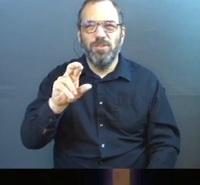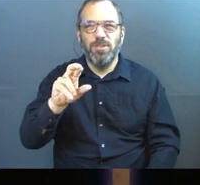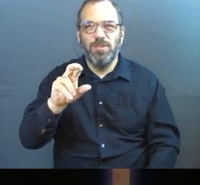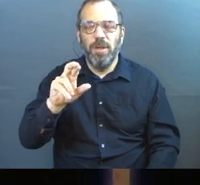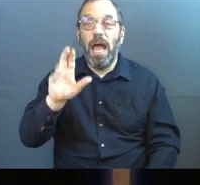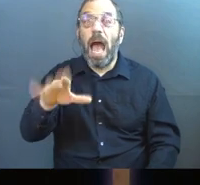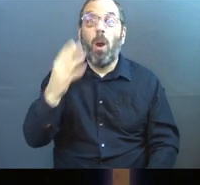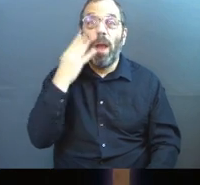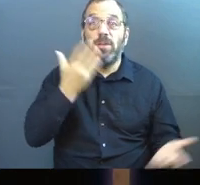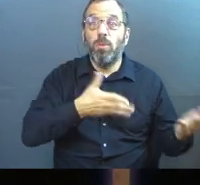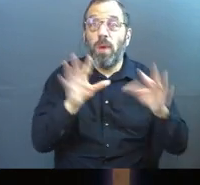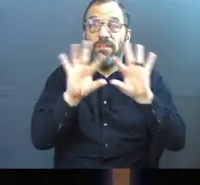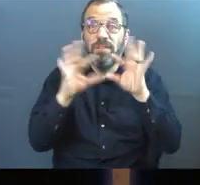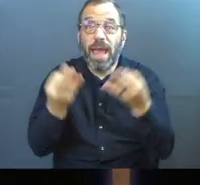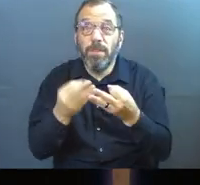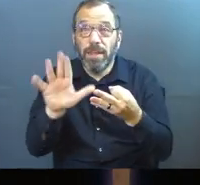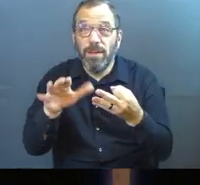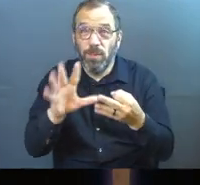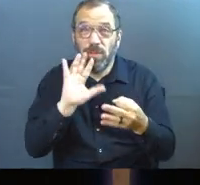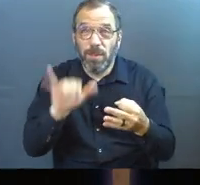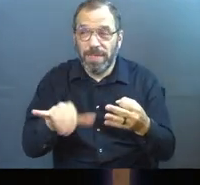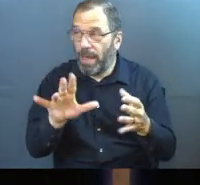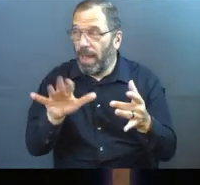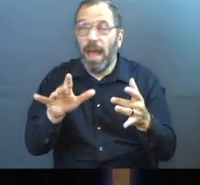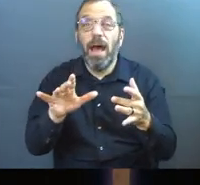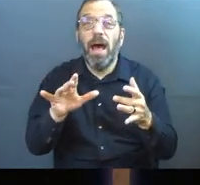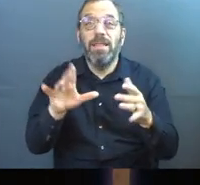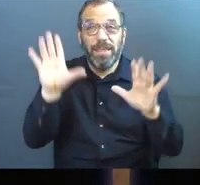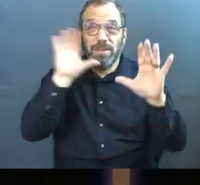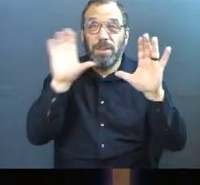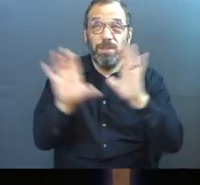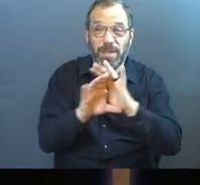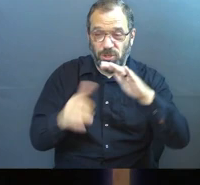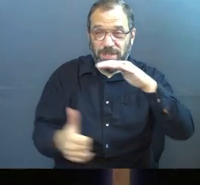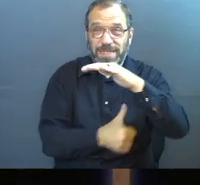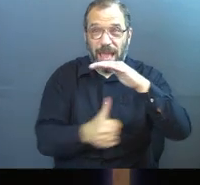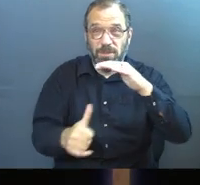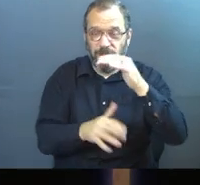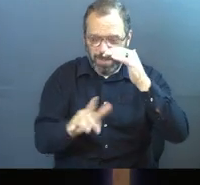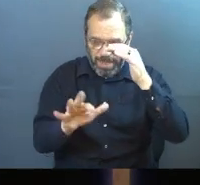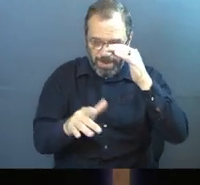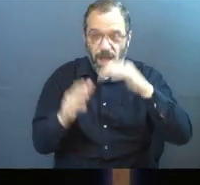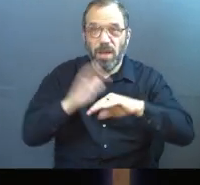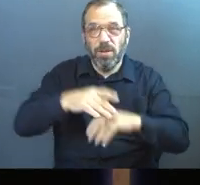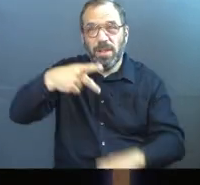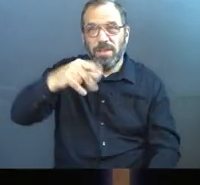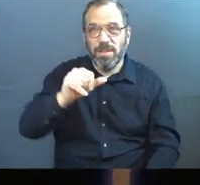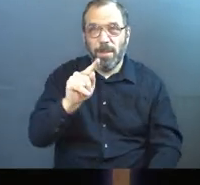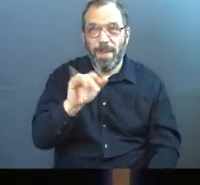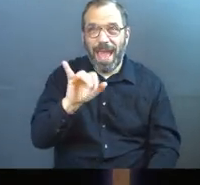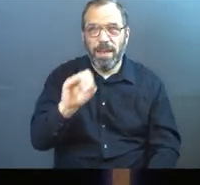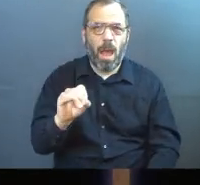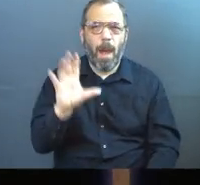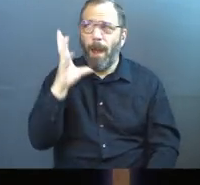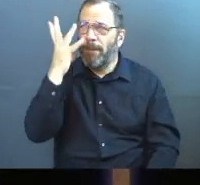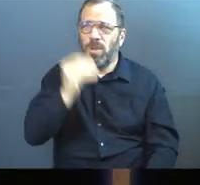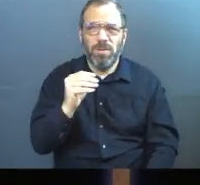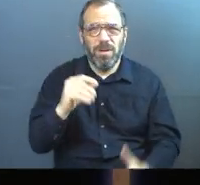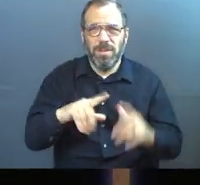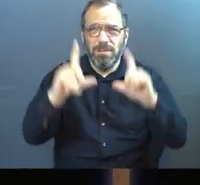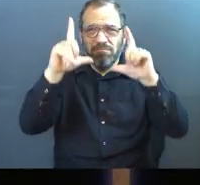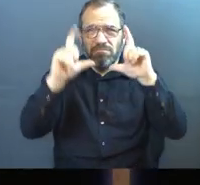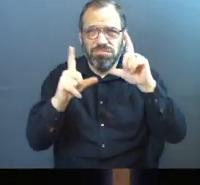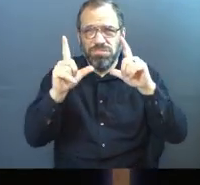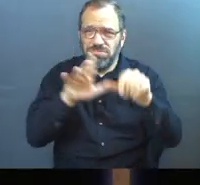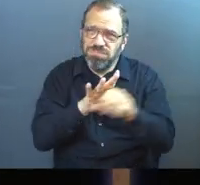Also, if brought the family today, we'll talk about it later, but there's a photo booth downstairs underneath the patio, and it's a beautiful one this year.